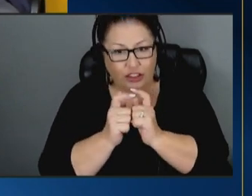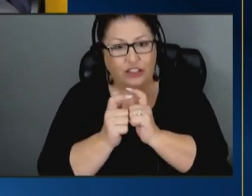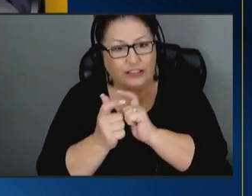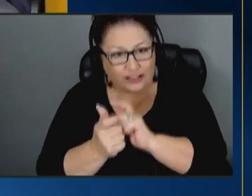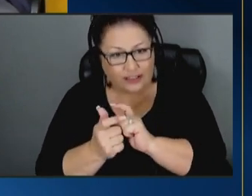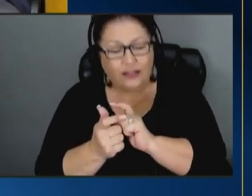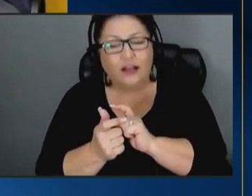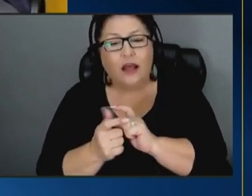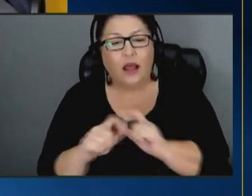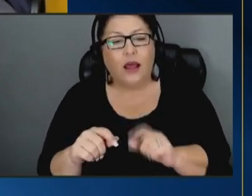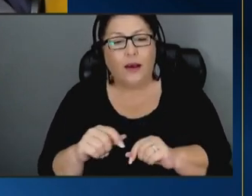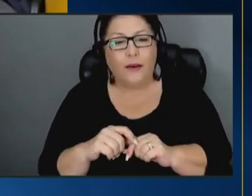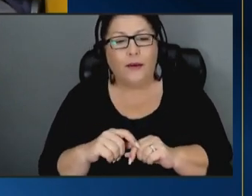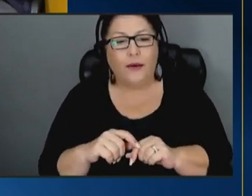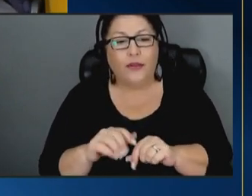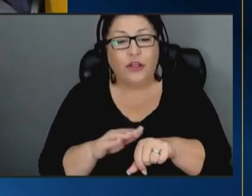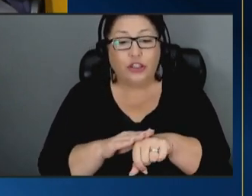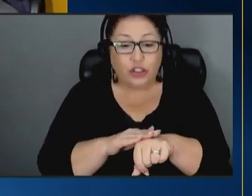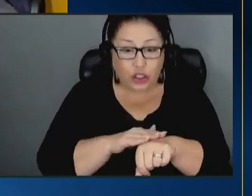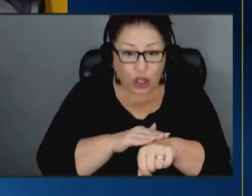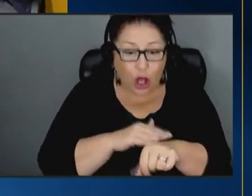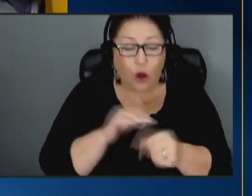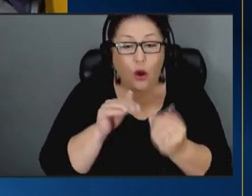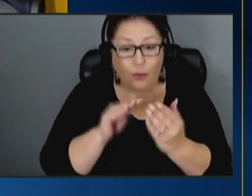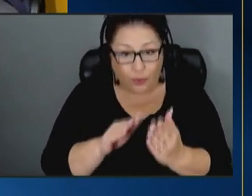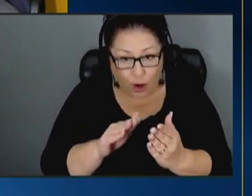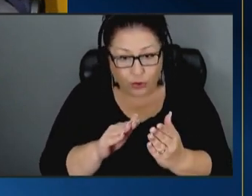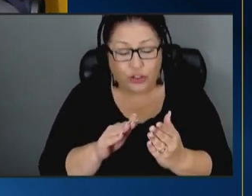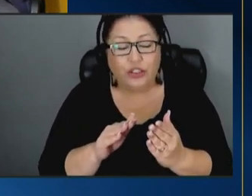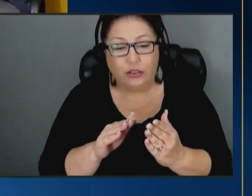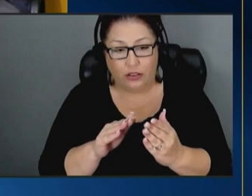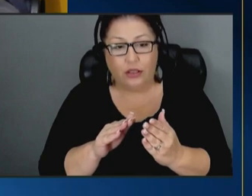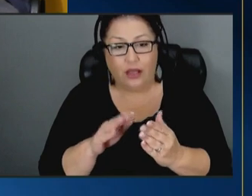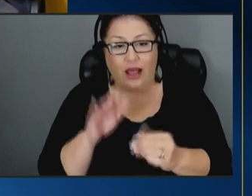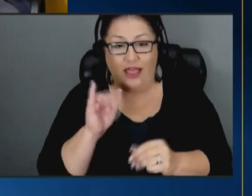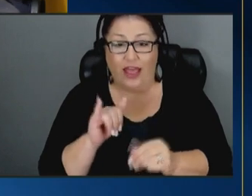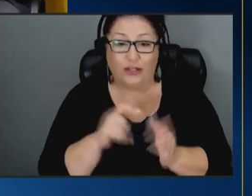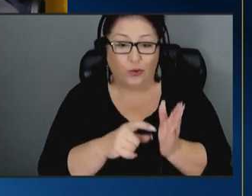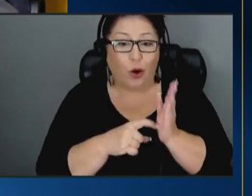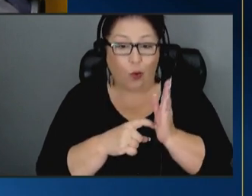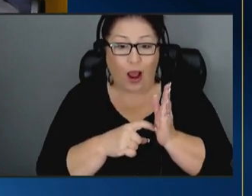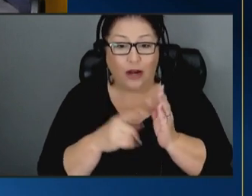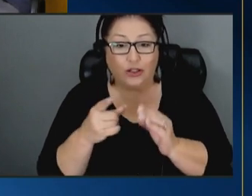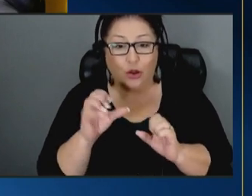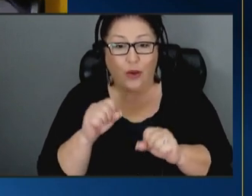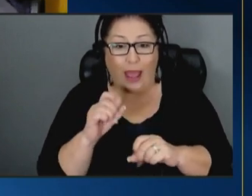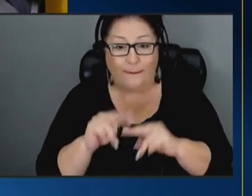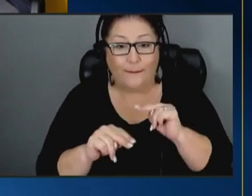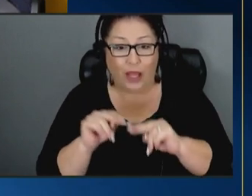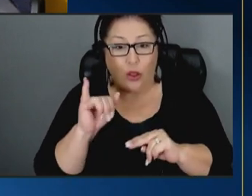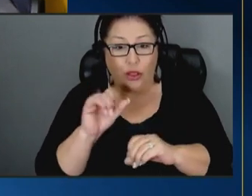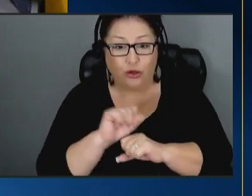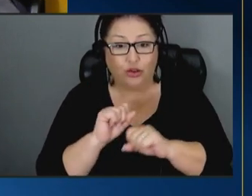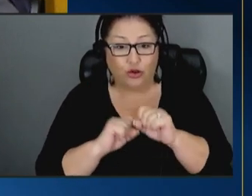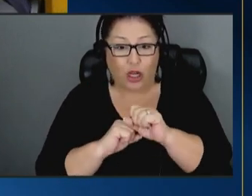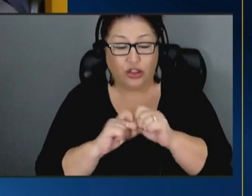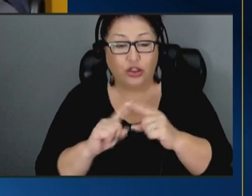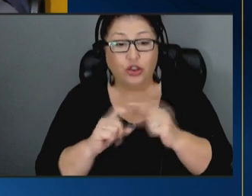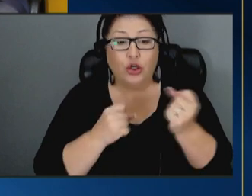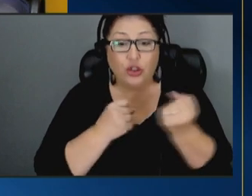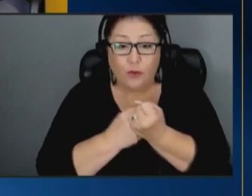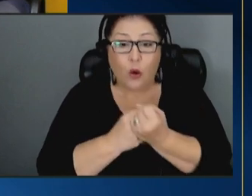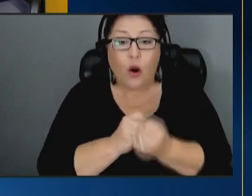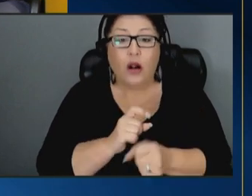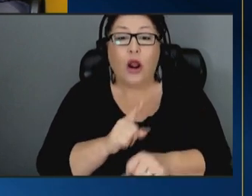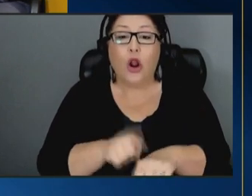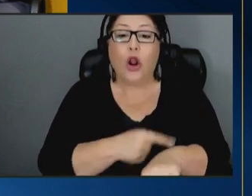but but the slow approach methodical approach is required so that you can build those structures to support real long